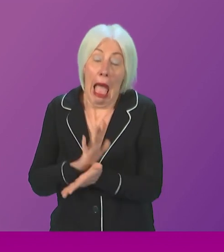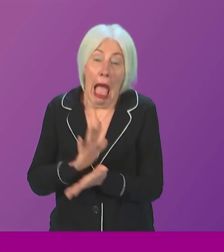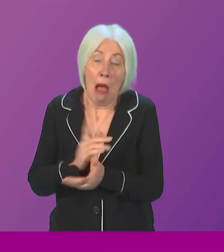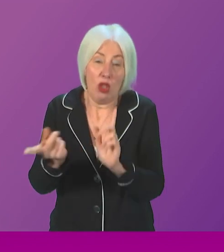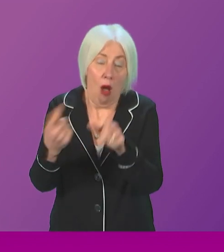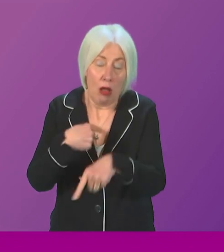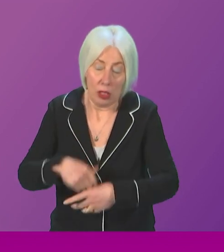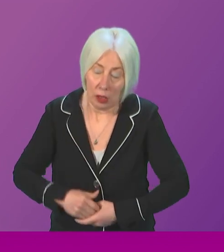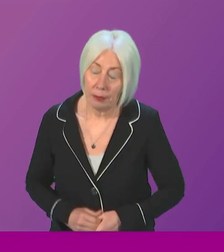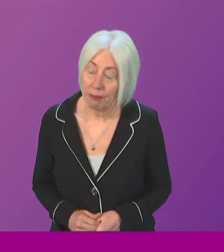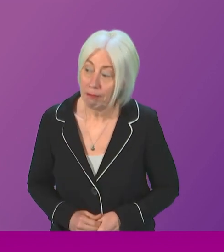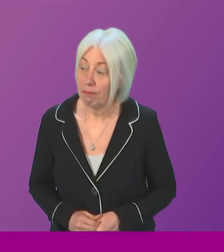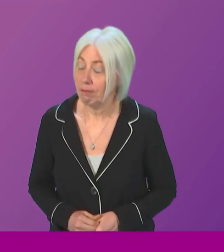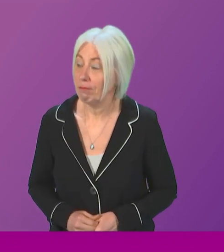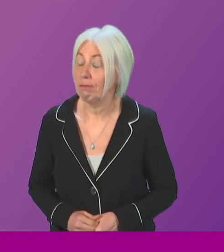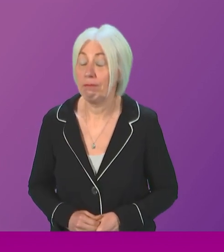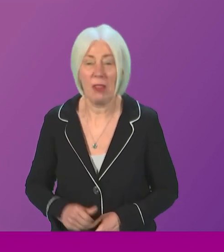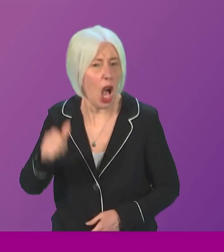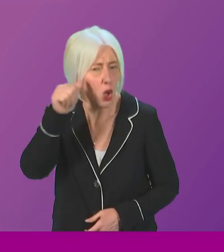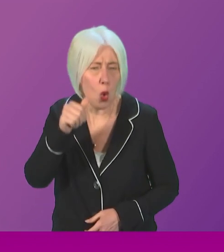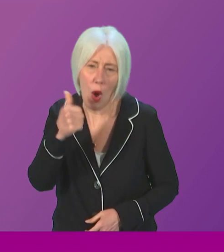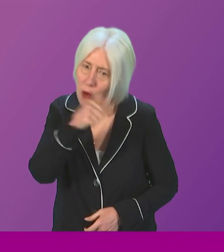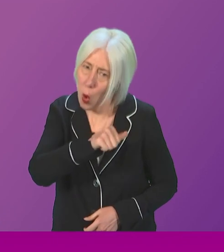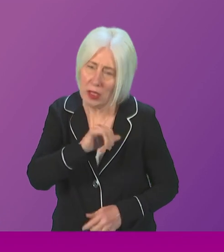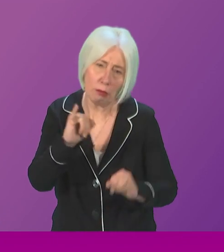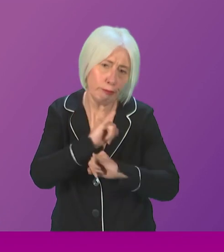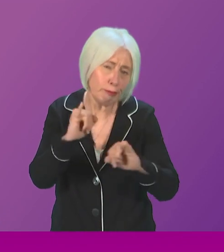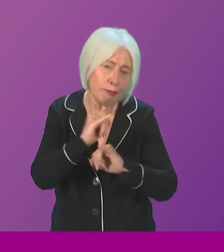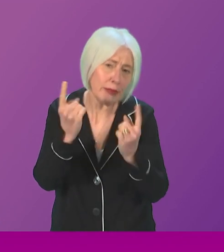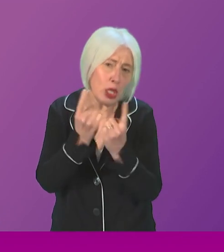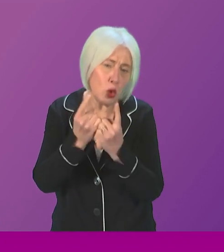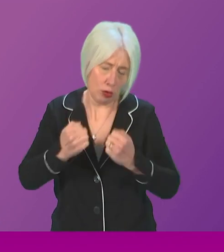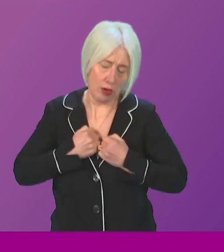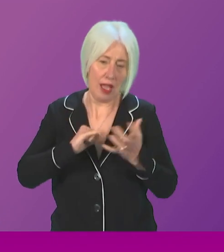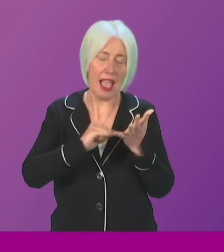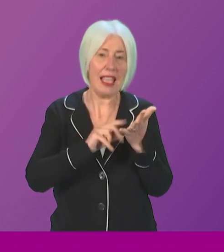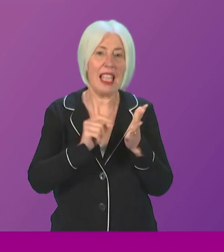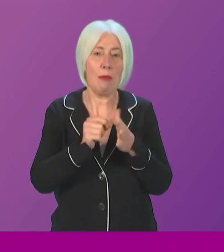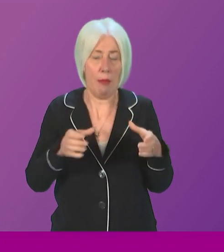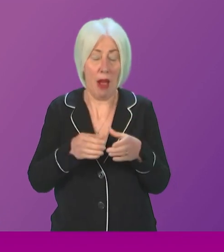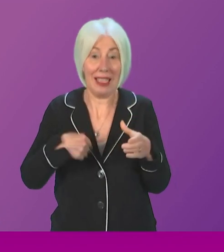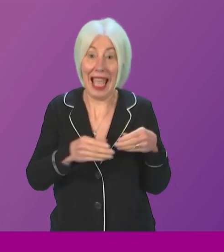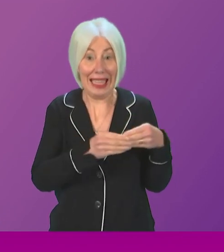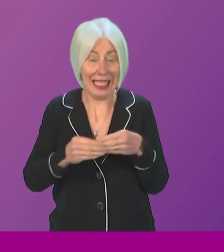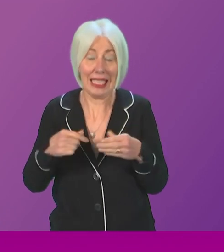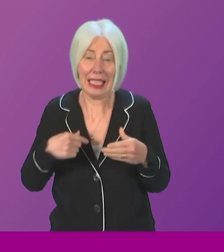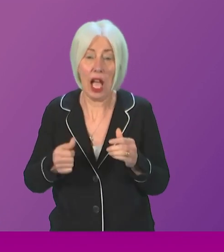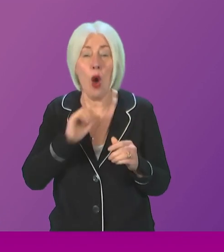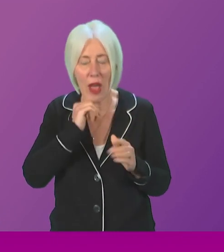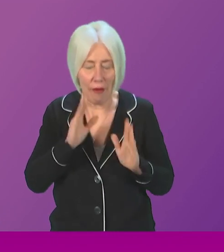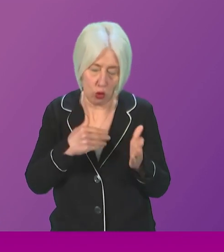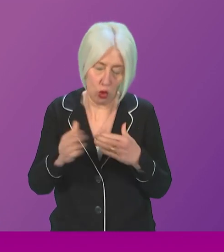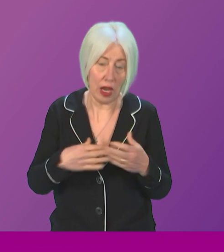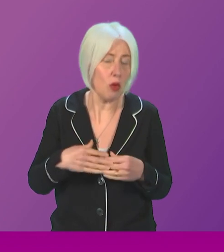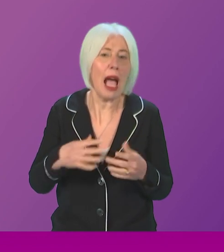question. I know there are some, of course, serious issues for the party that I lead the SNP to address. I'm not going to shy